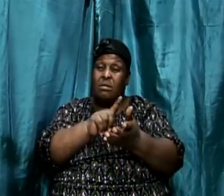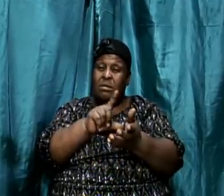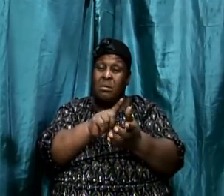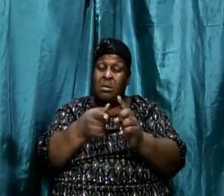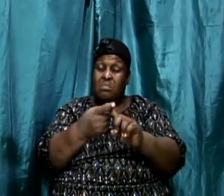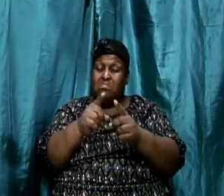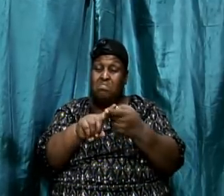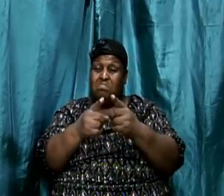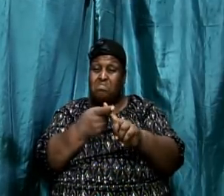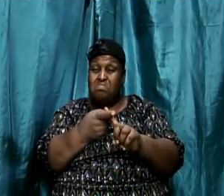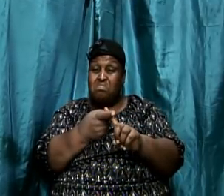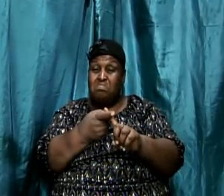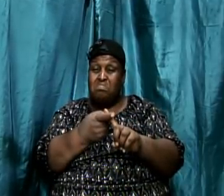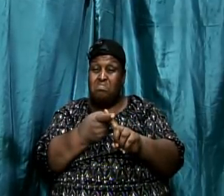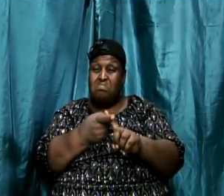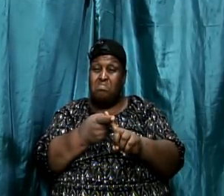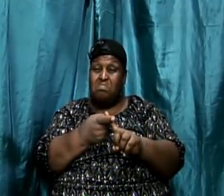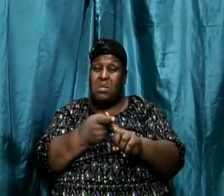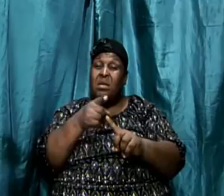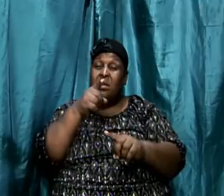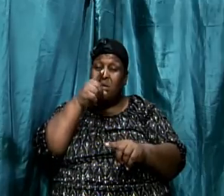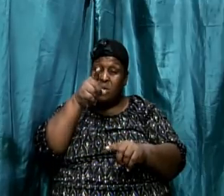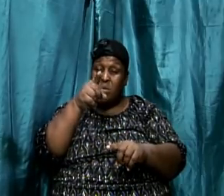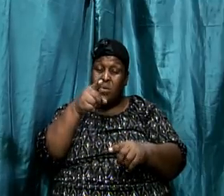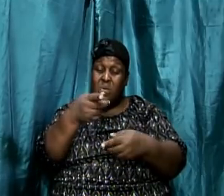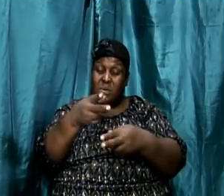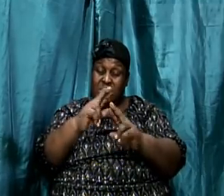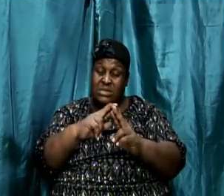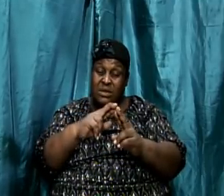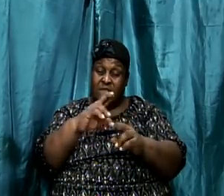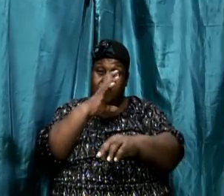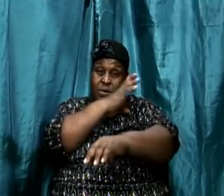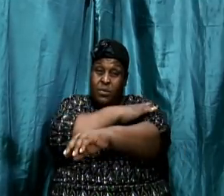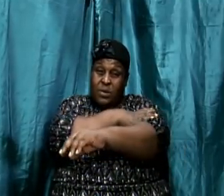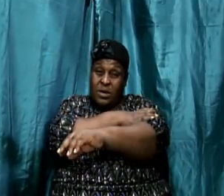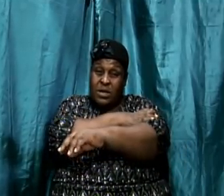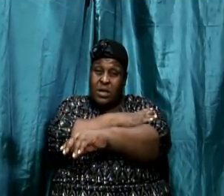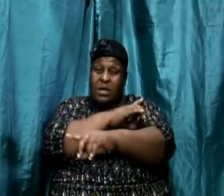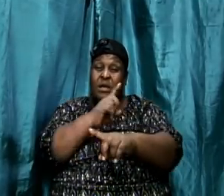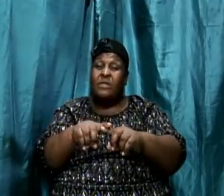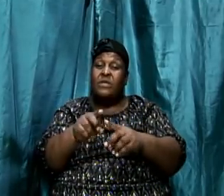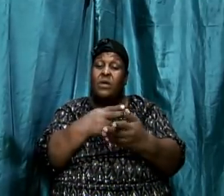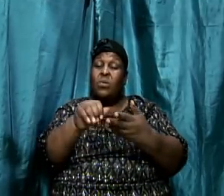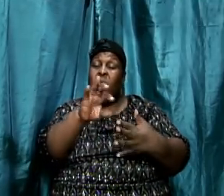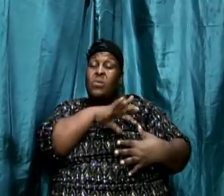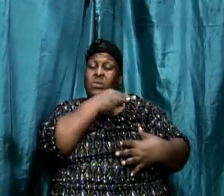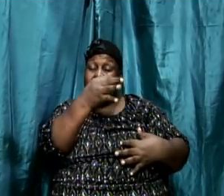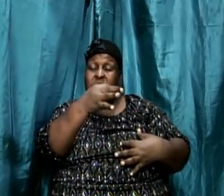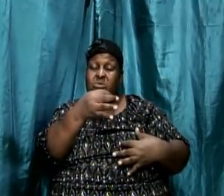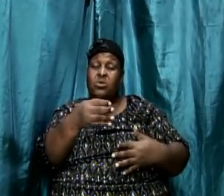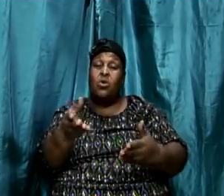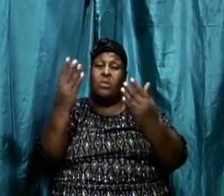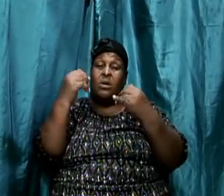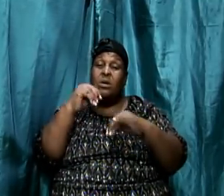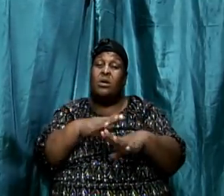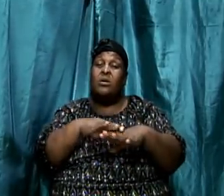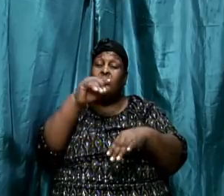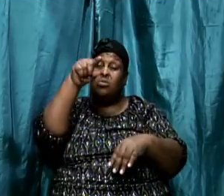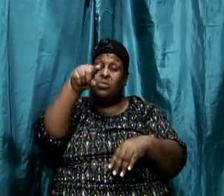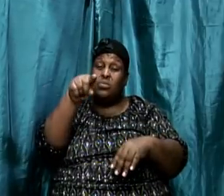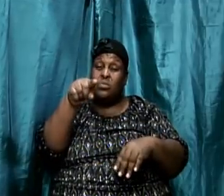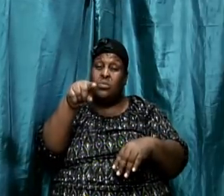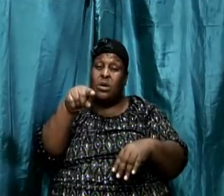power after that the Holy Ghost is come upon you and he shall be witnesses unto me. That's him say, right?